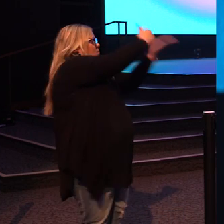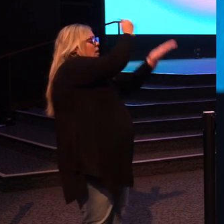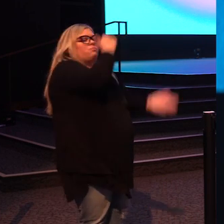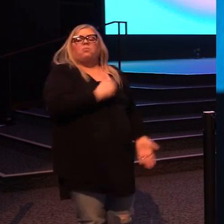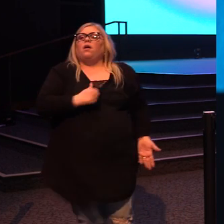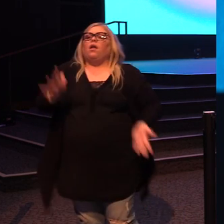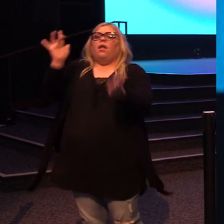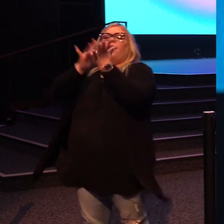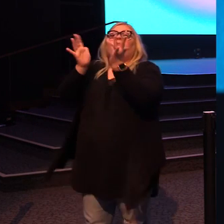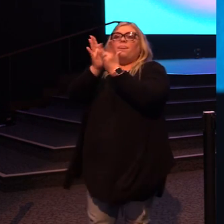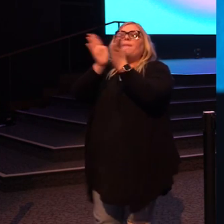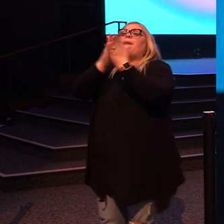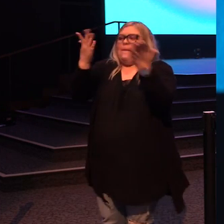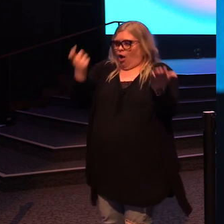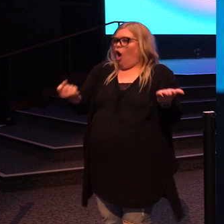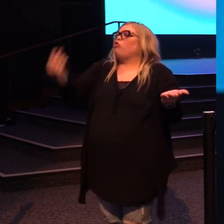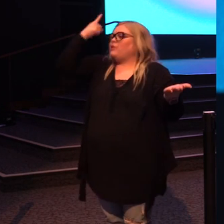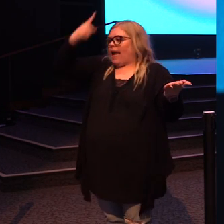understands us all.